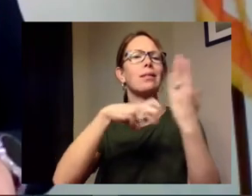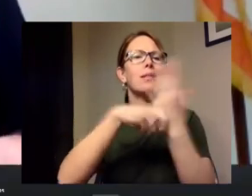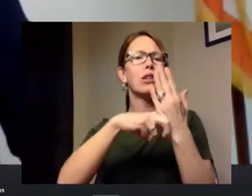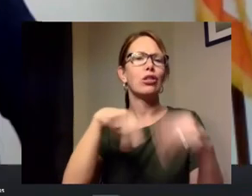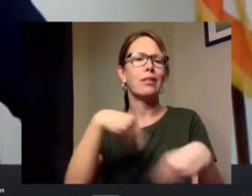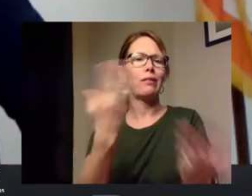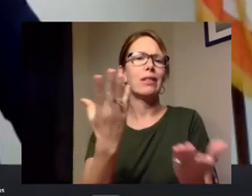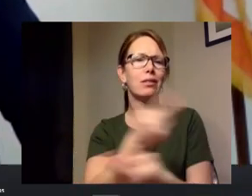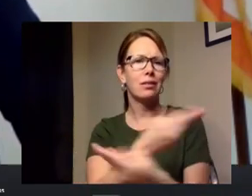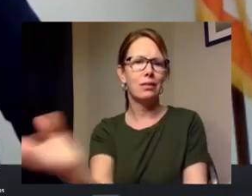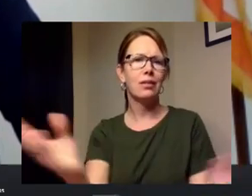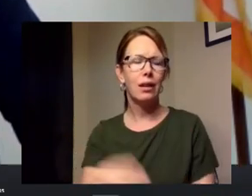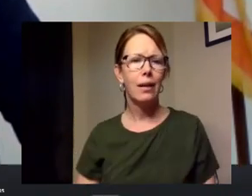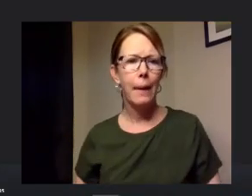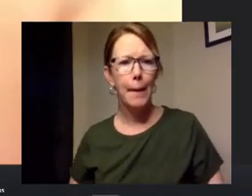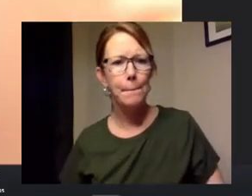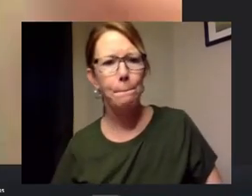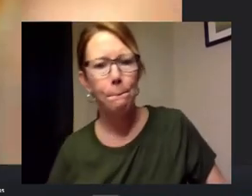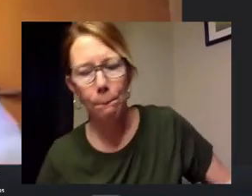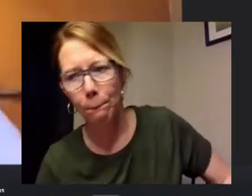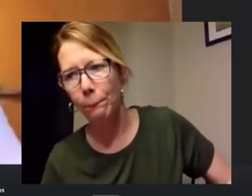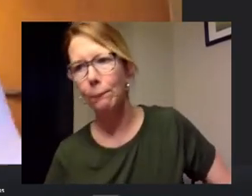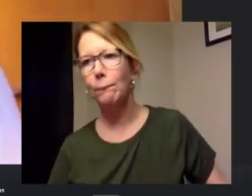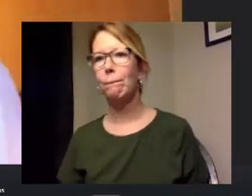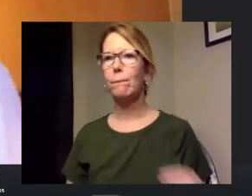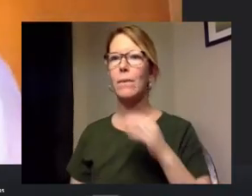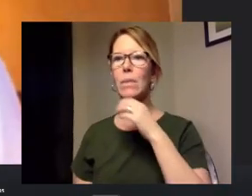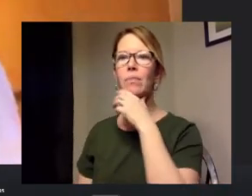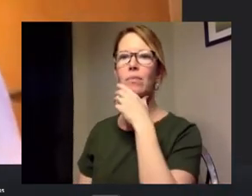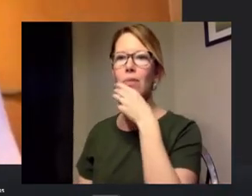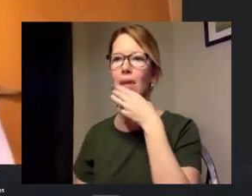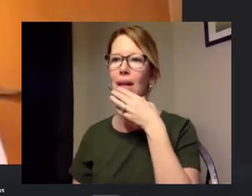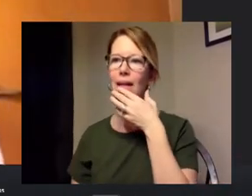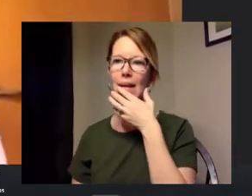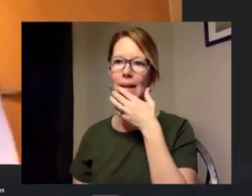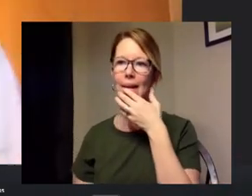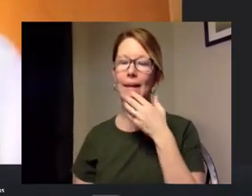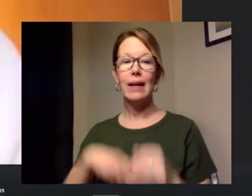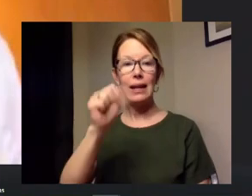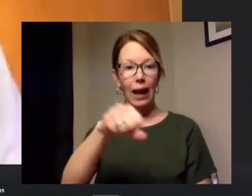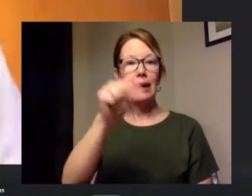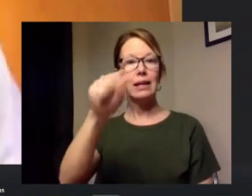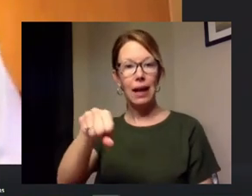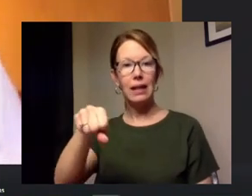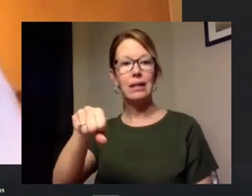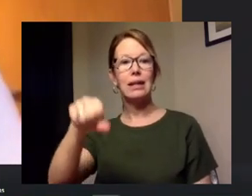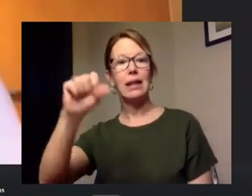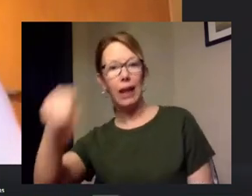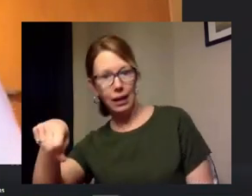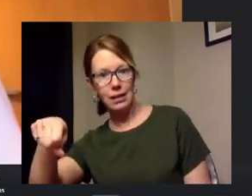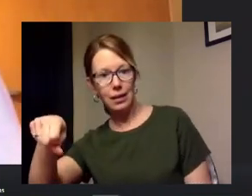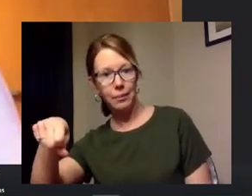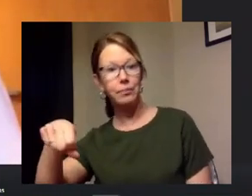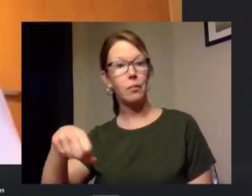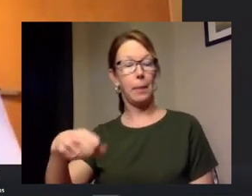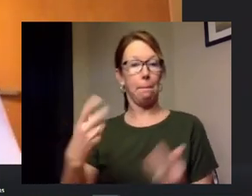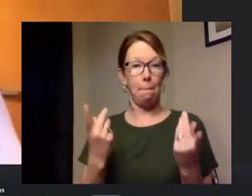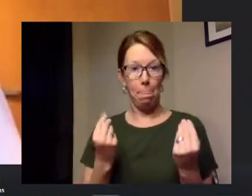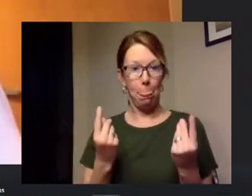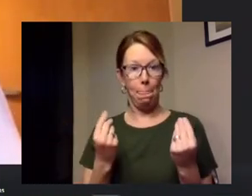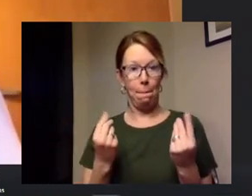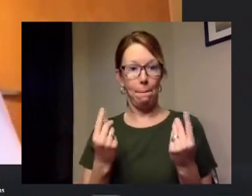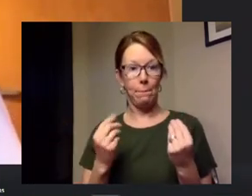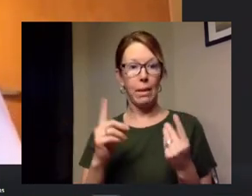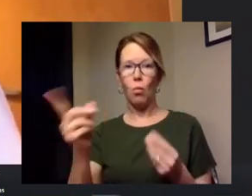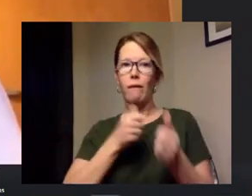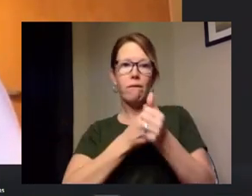given chief thanks osway uh yes yes and yes so what we're doing is following the